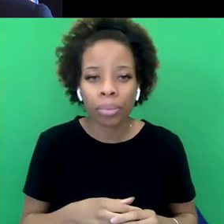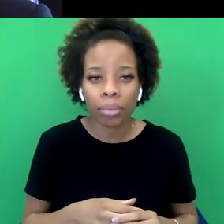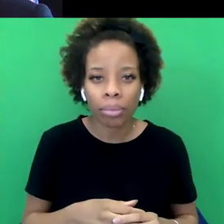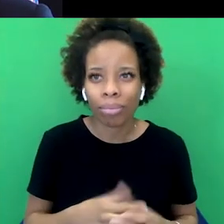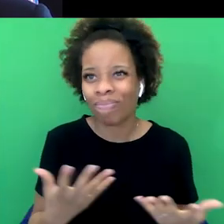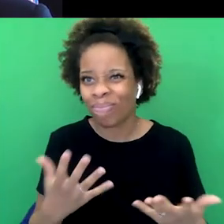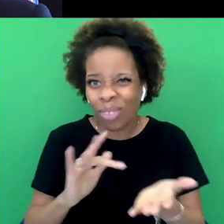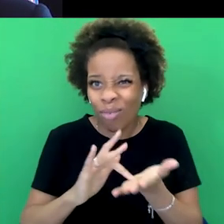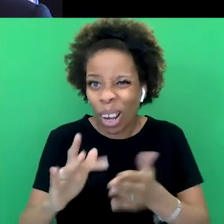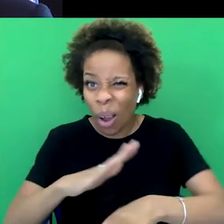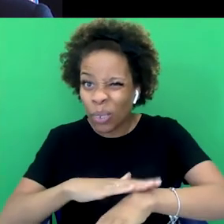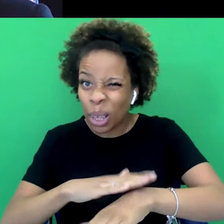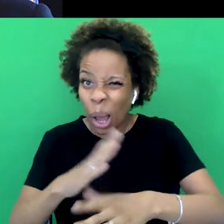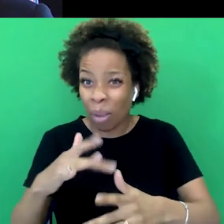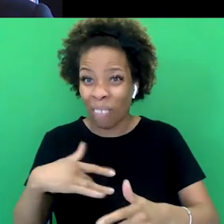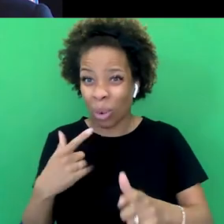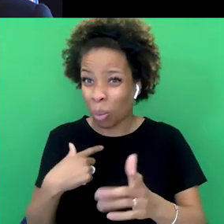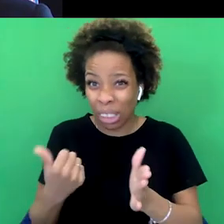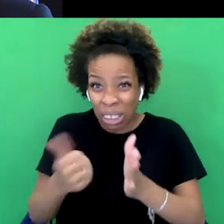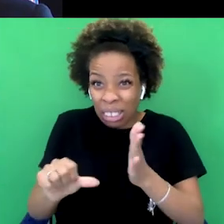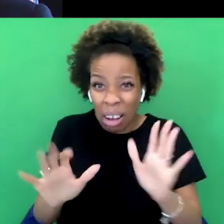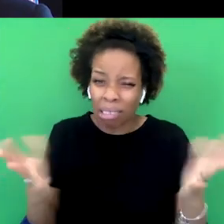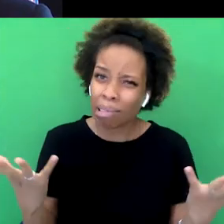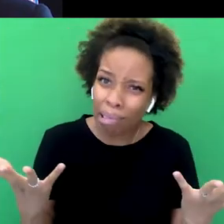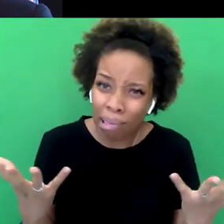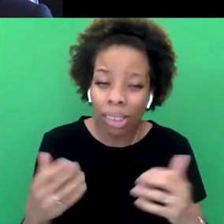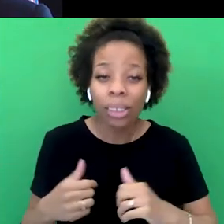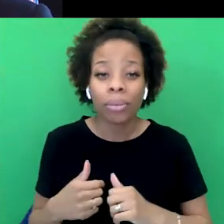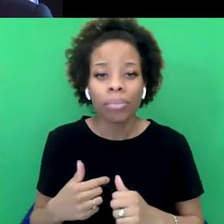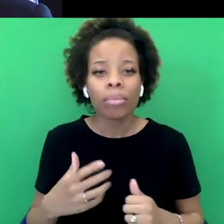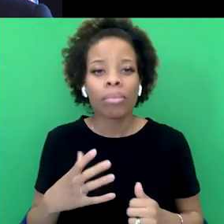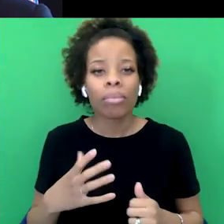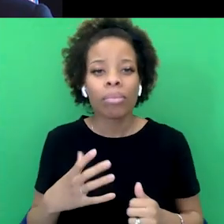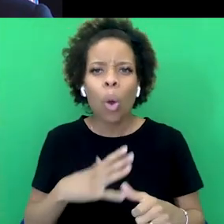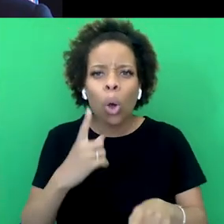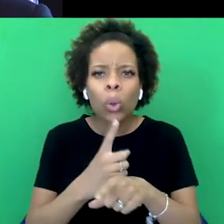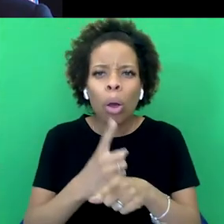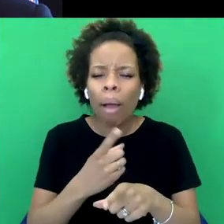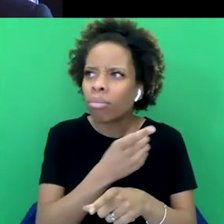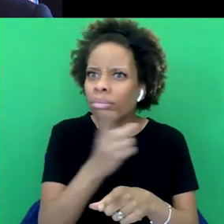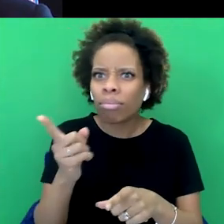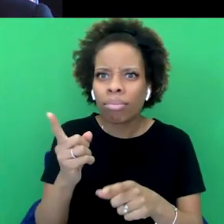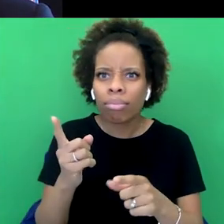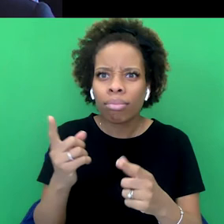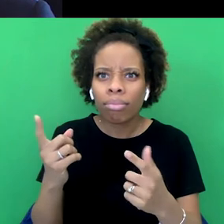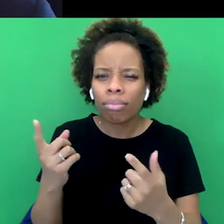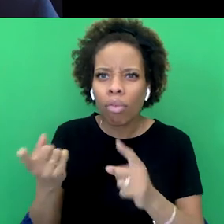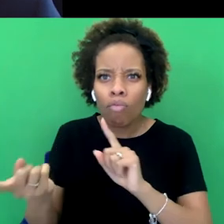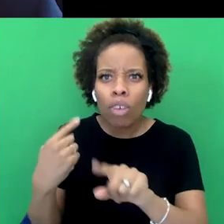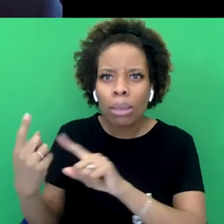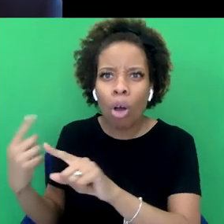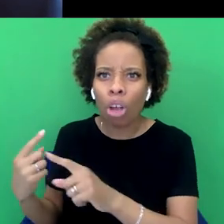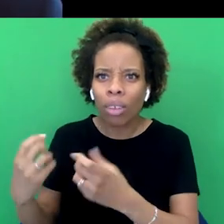out of time, even though I feel like we just got started. I want to talk about the response to the book, which has been really, really interesting,